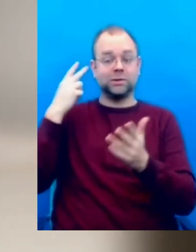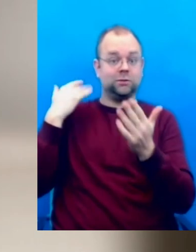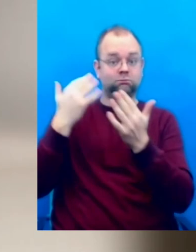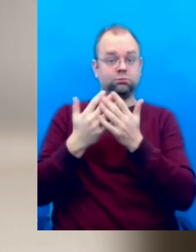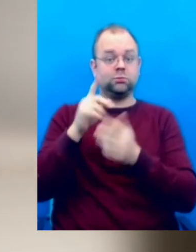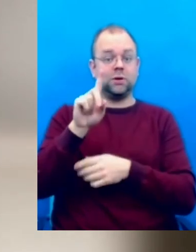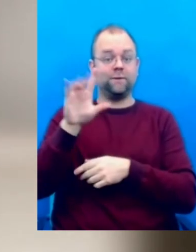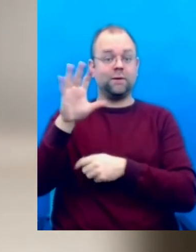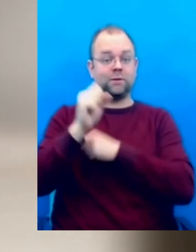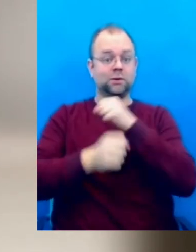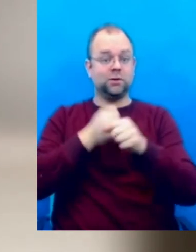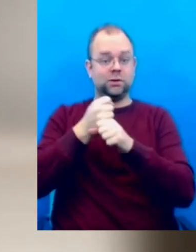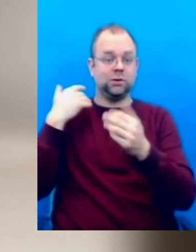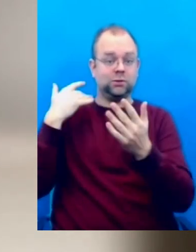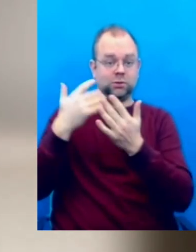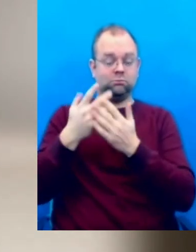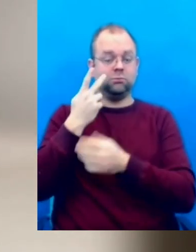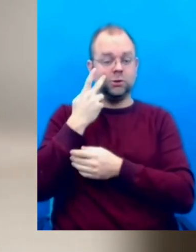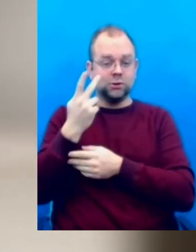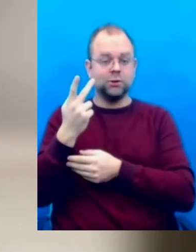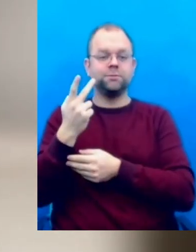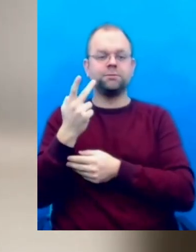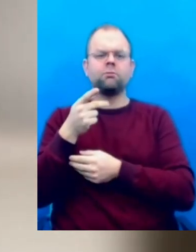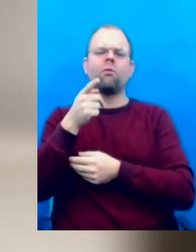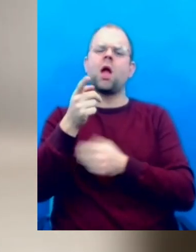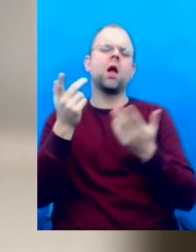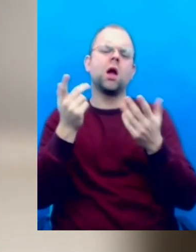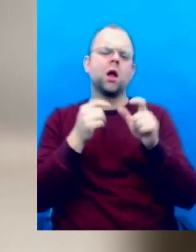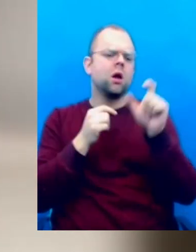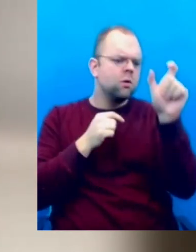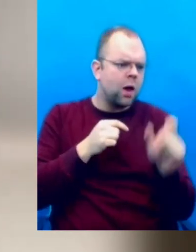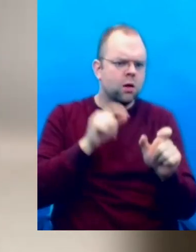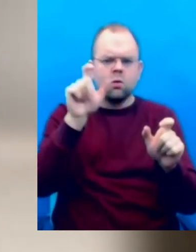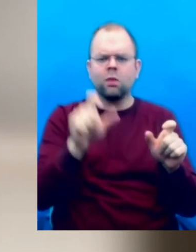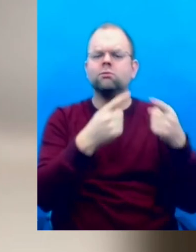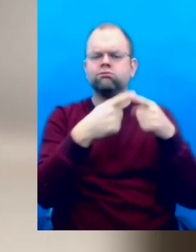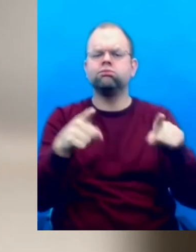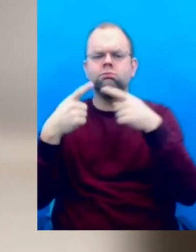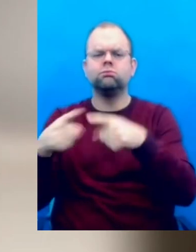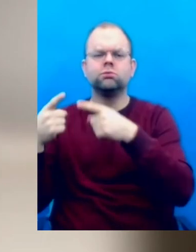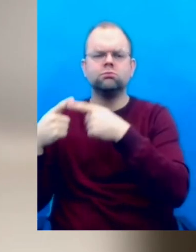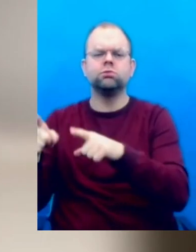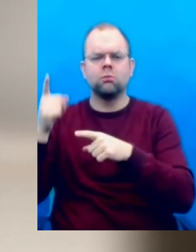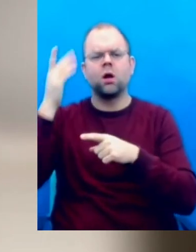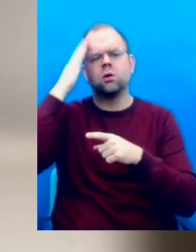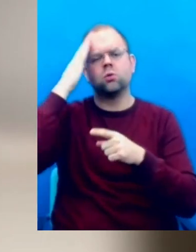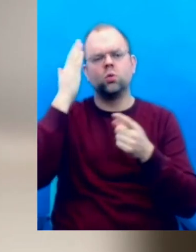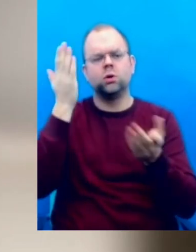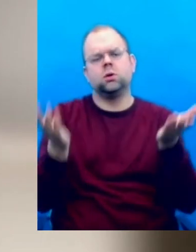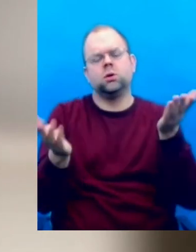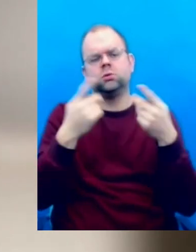individual situation to another. However, what tends to happen when someone really acquires a disability,